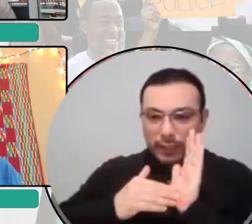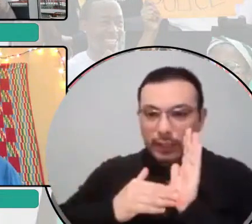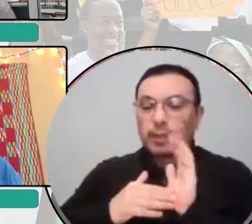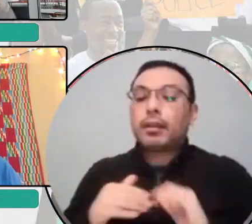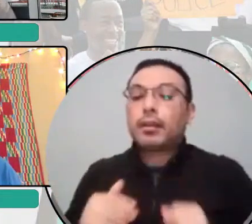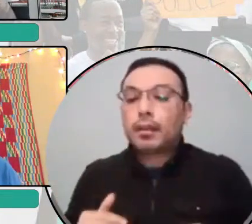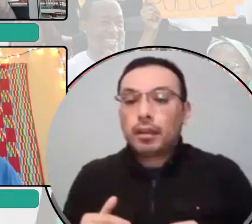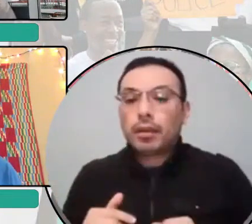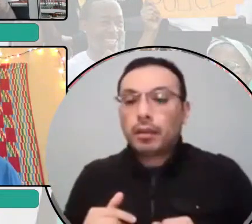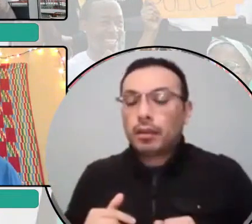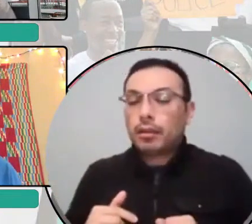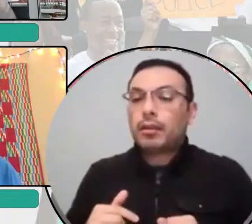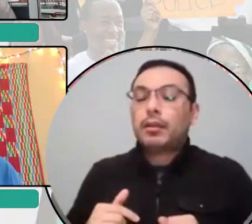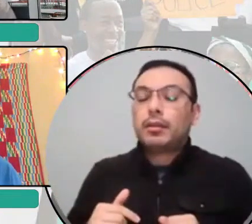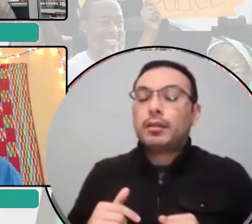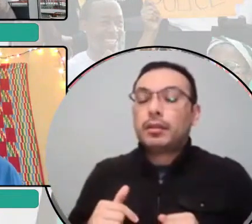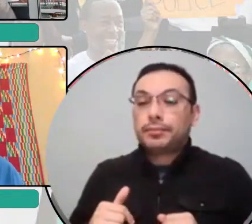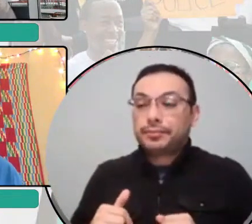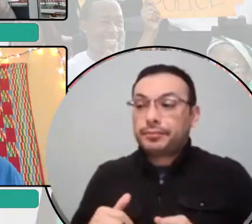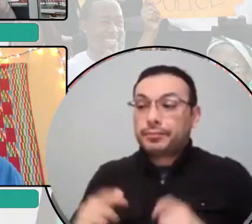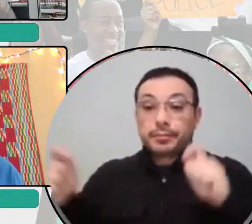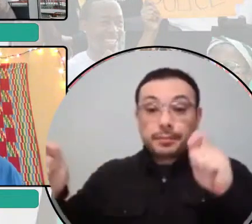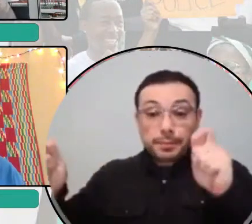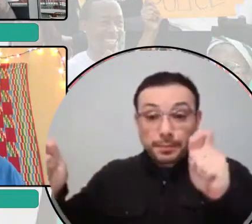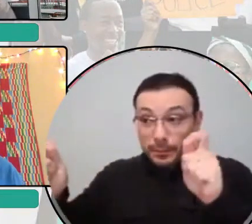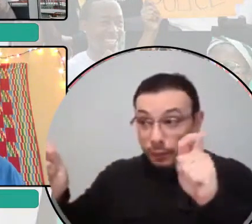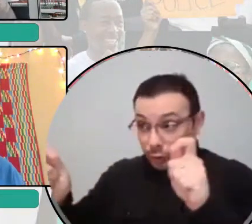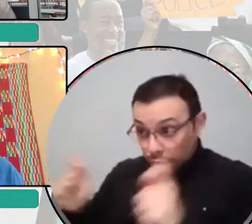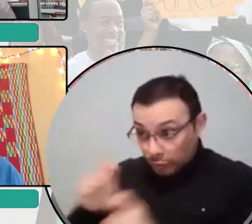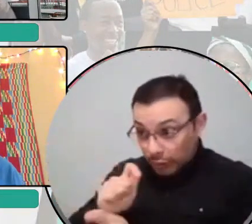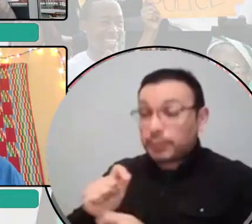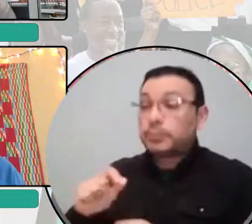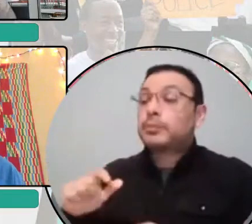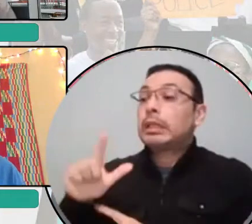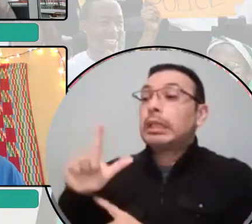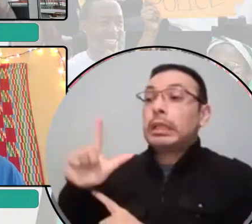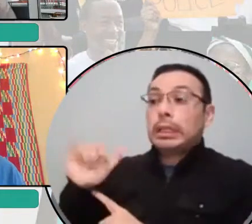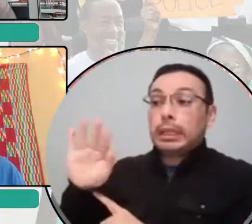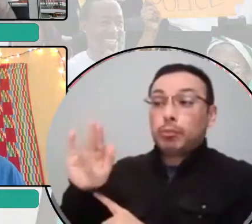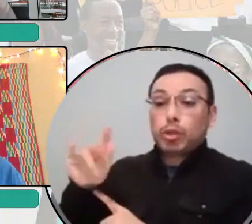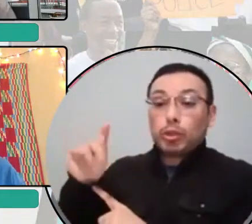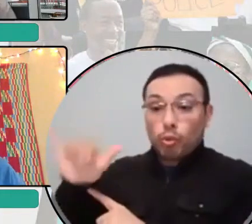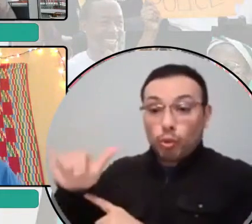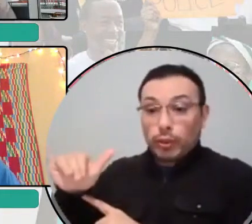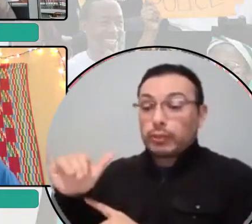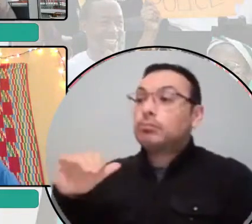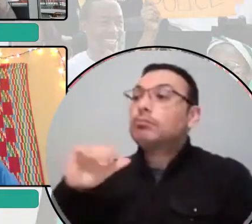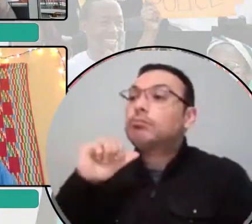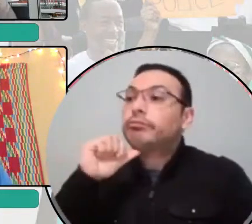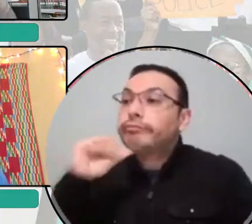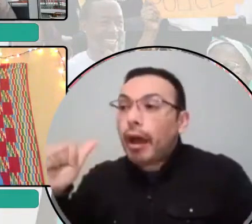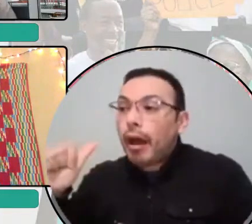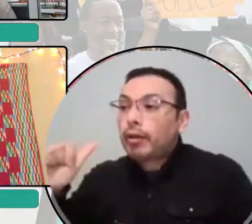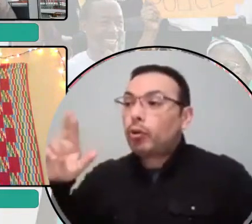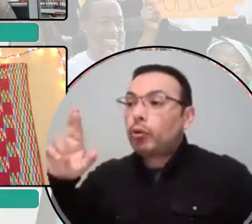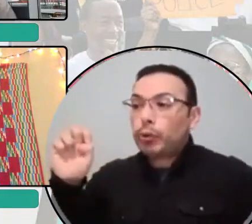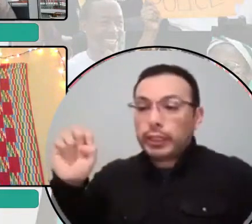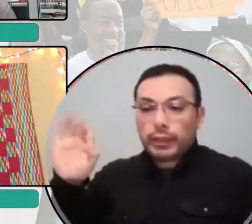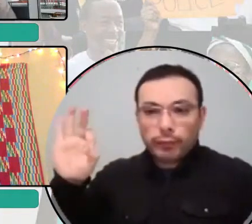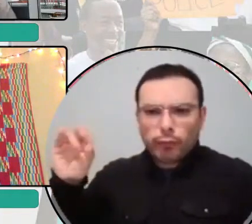what reforms are liberatory and not reformist? Um, and after Dean, anyone can feel free to chime in as well.